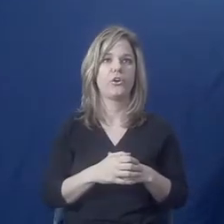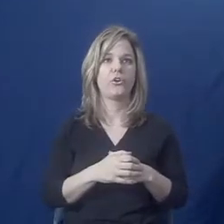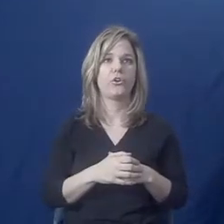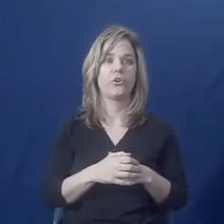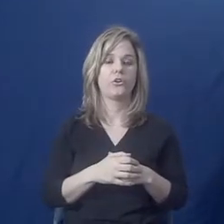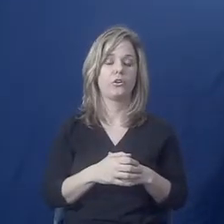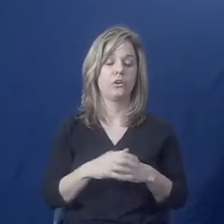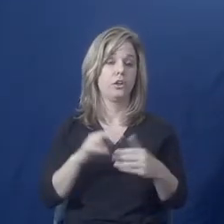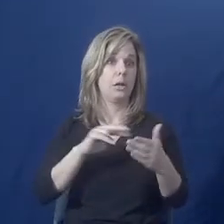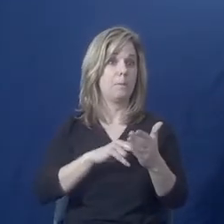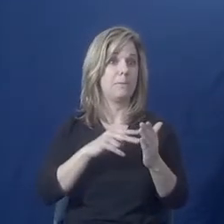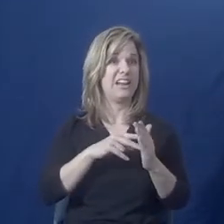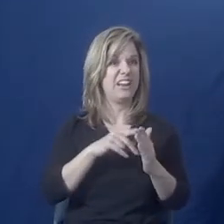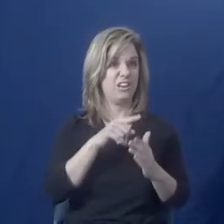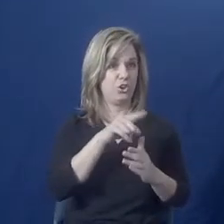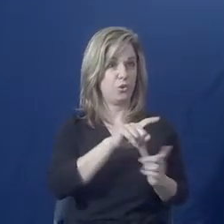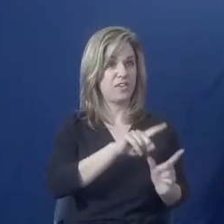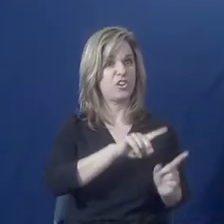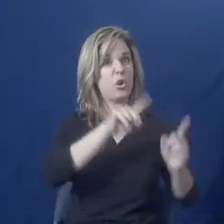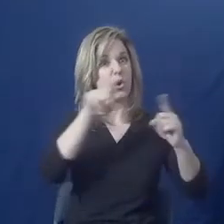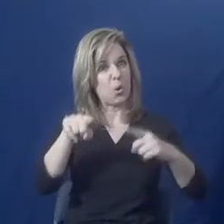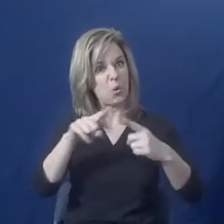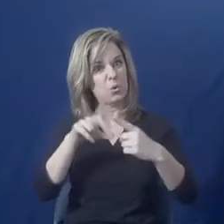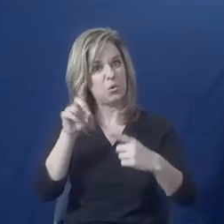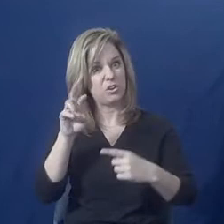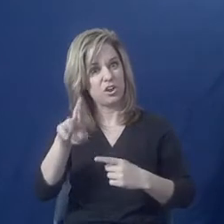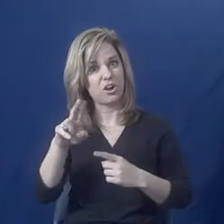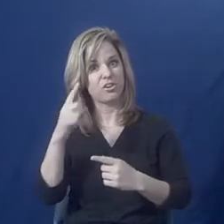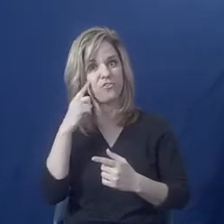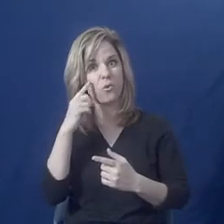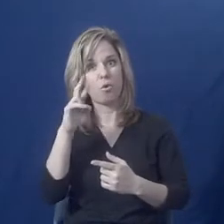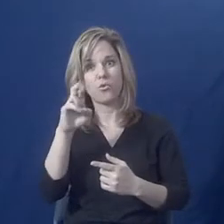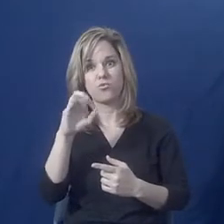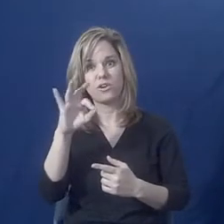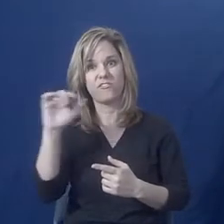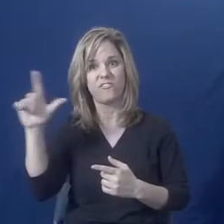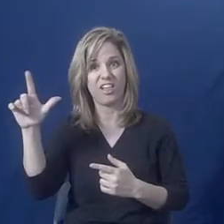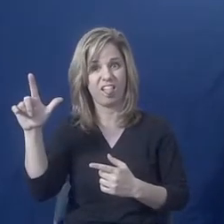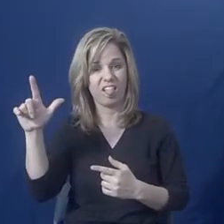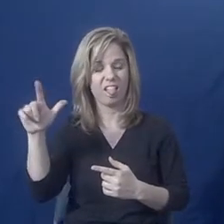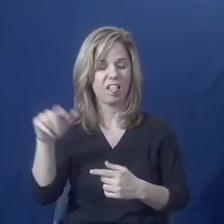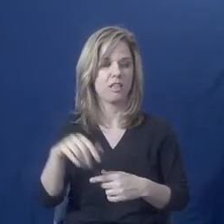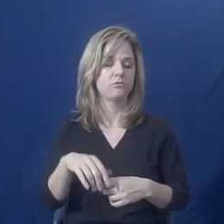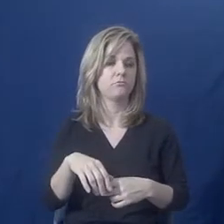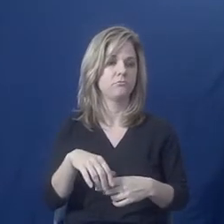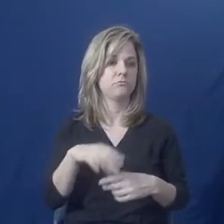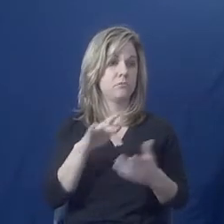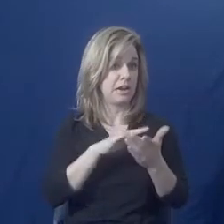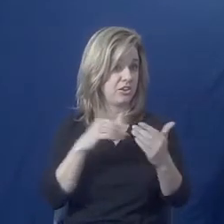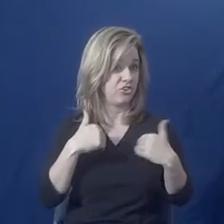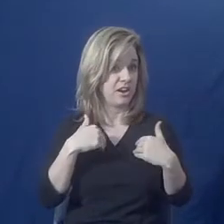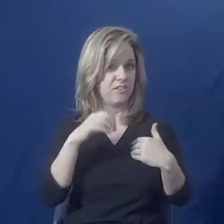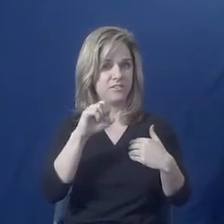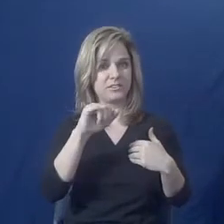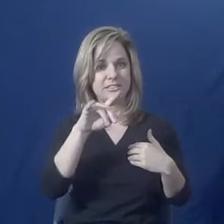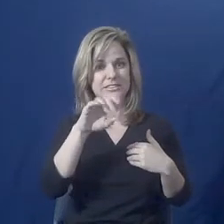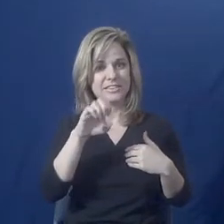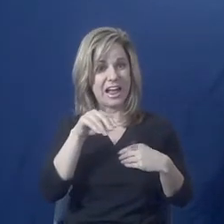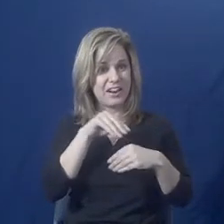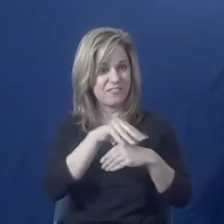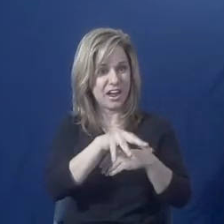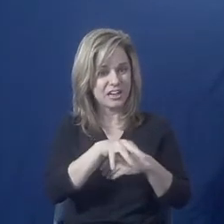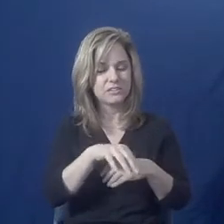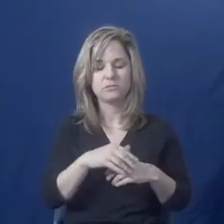go to the doctor to get a refill for? Do those medications have side effects? Where did they keep their